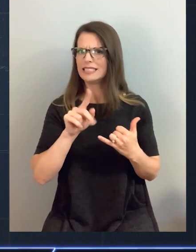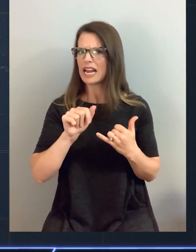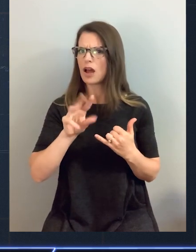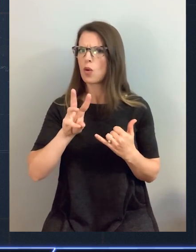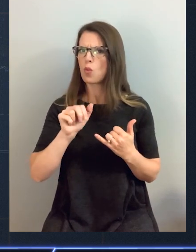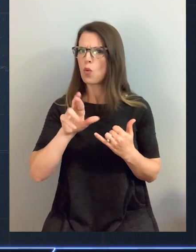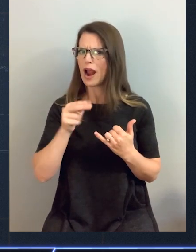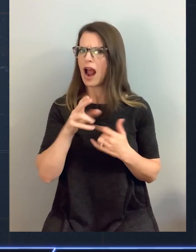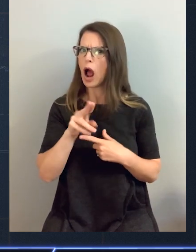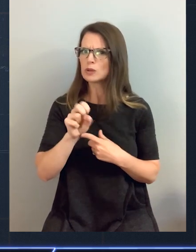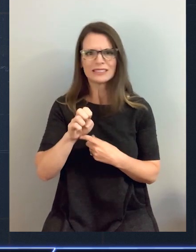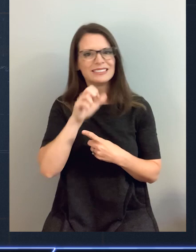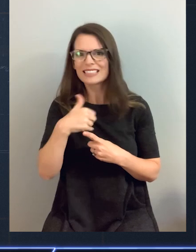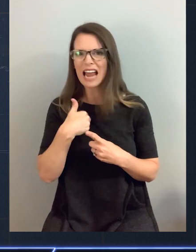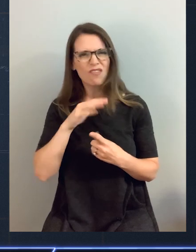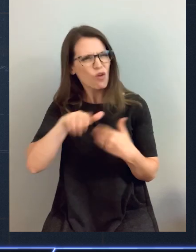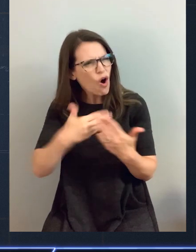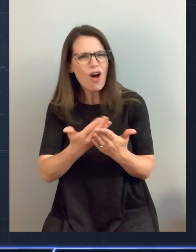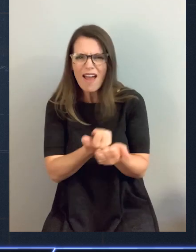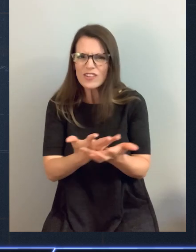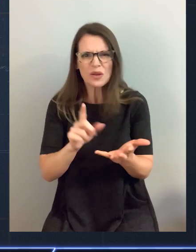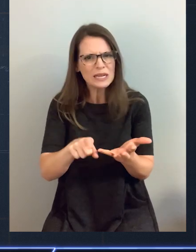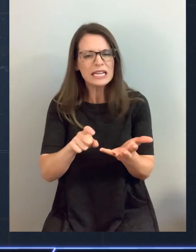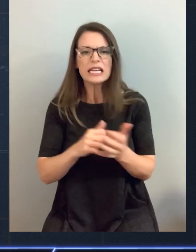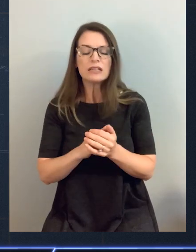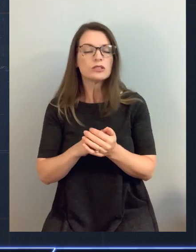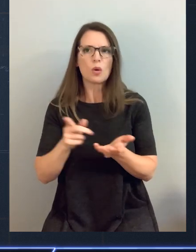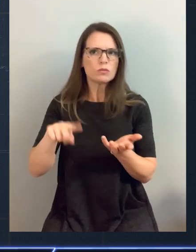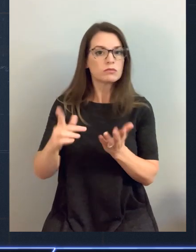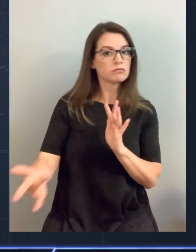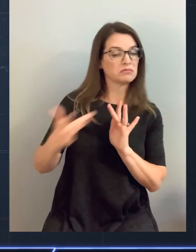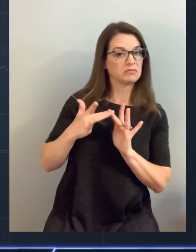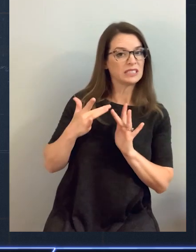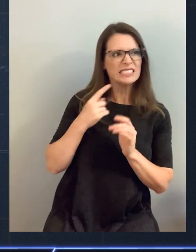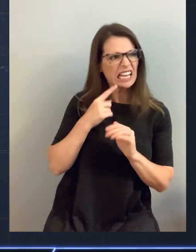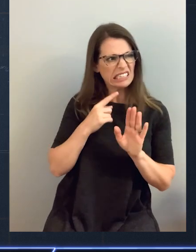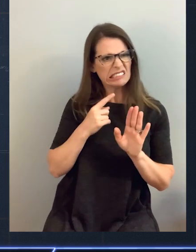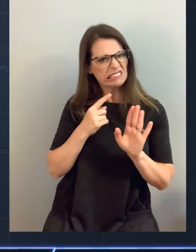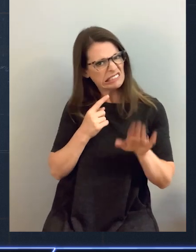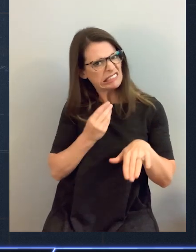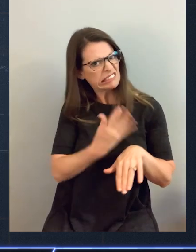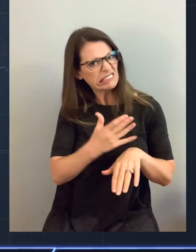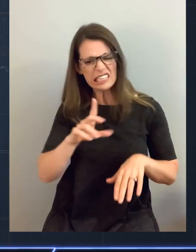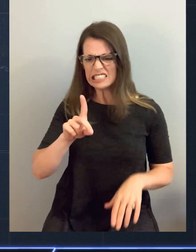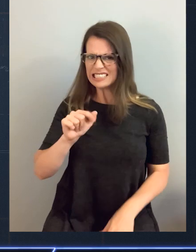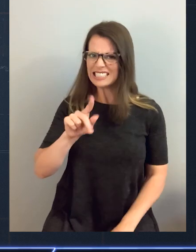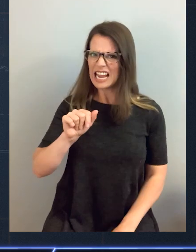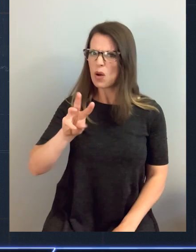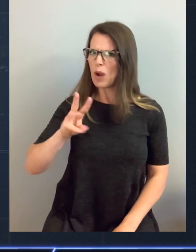attributes. We think Amazon could do a better job at that than the existing companies. And so people got in touch with us and they said, Amazon,